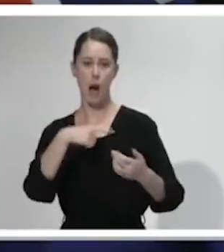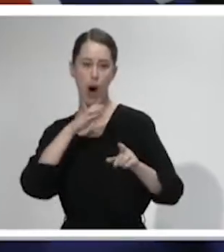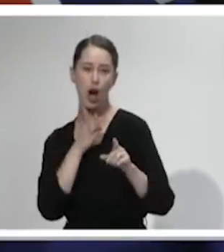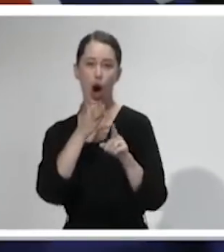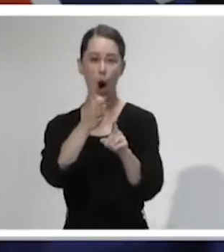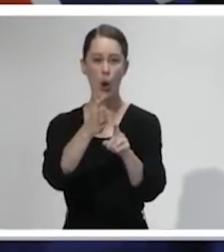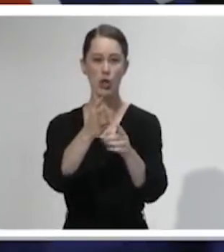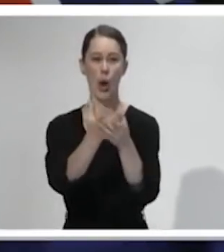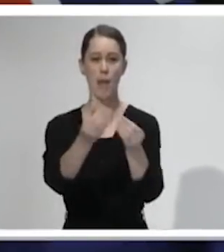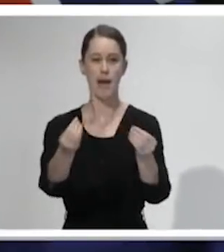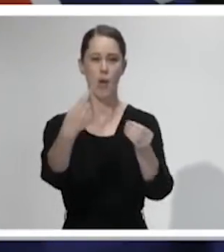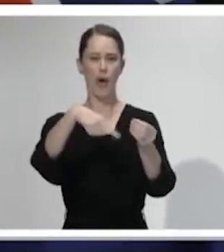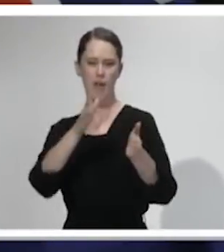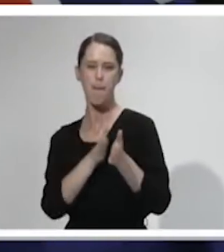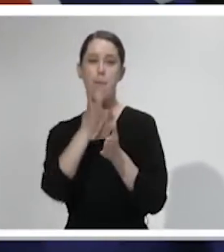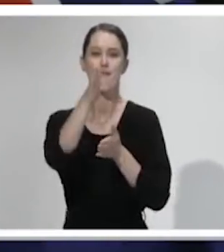eliminate the virus.